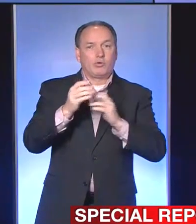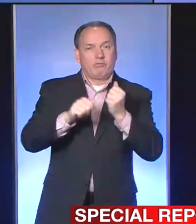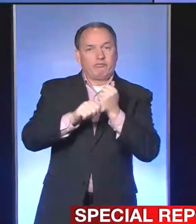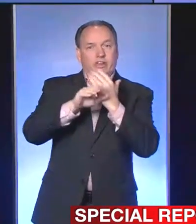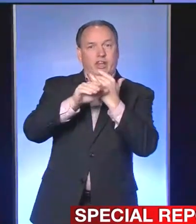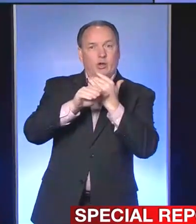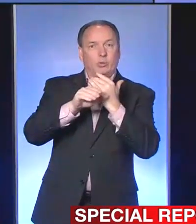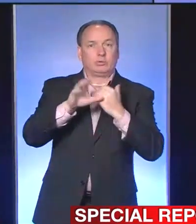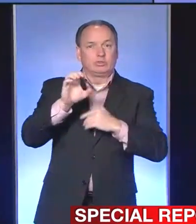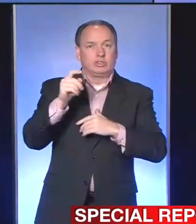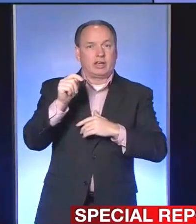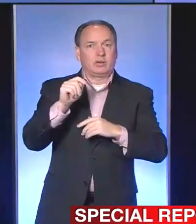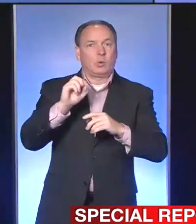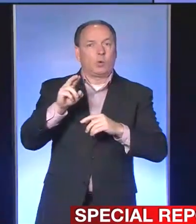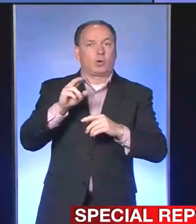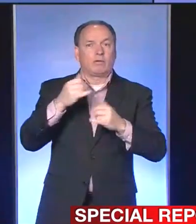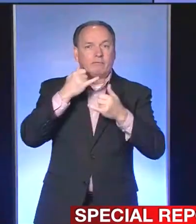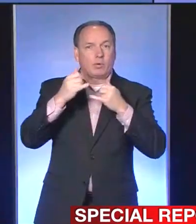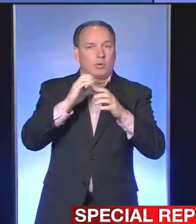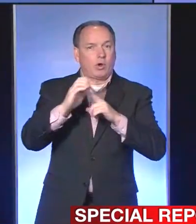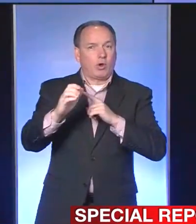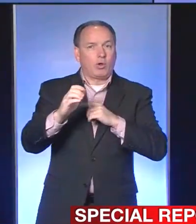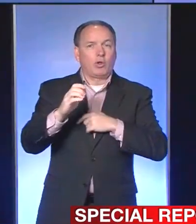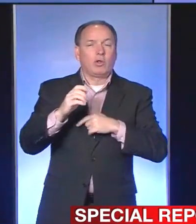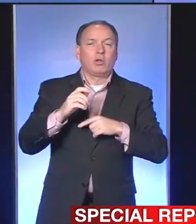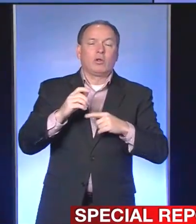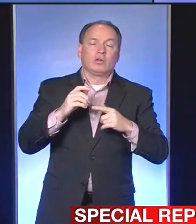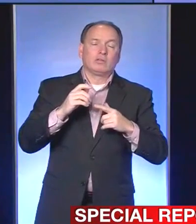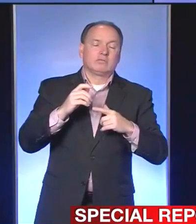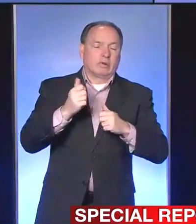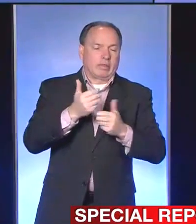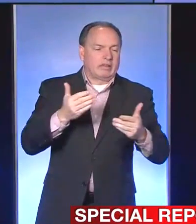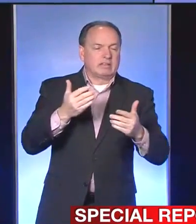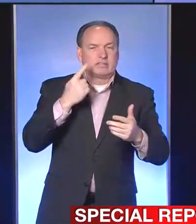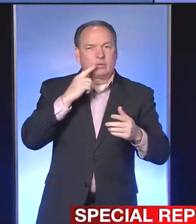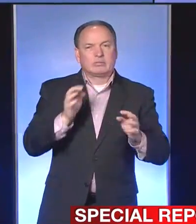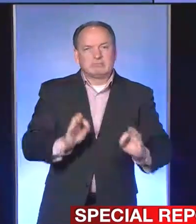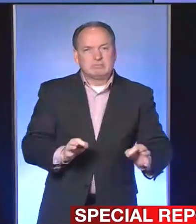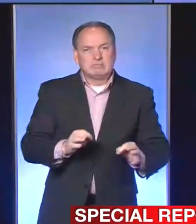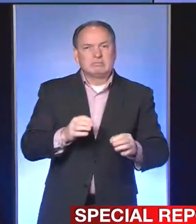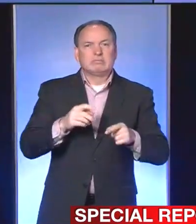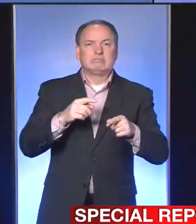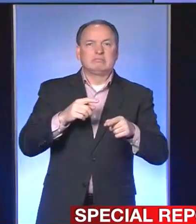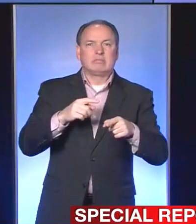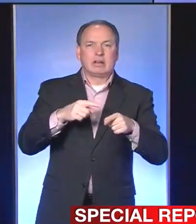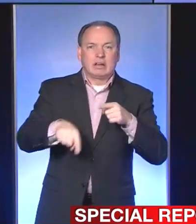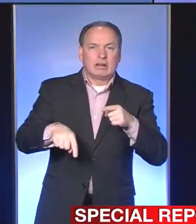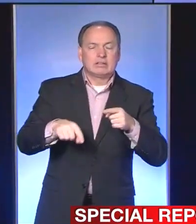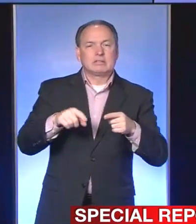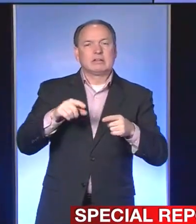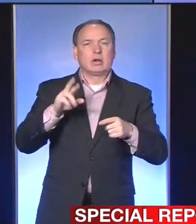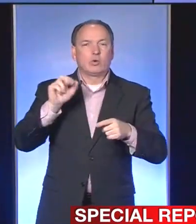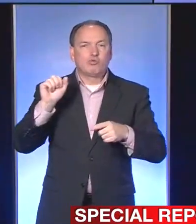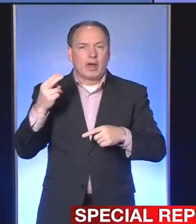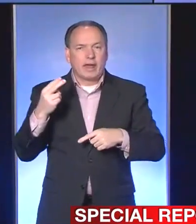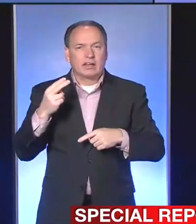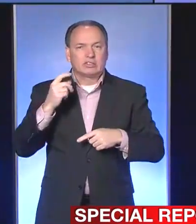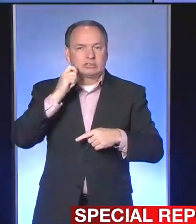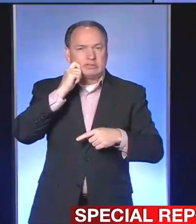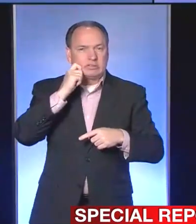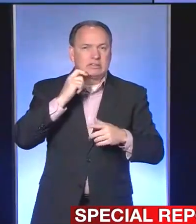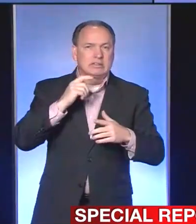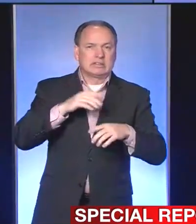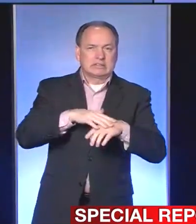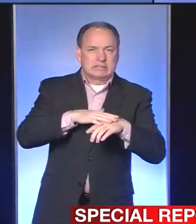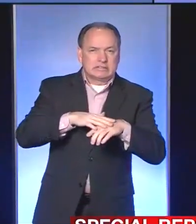or a phone call for issues such as things like minor cuts, rashes, skin irritations, maybe a sprain,